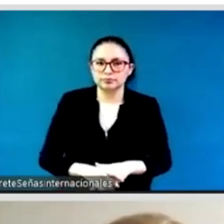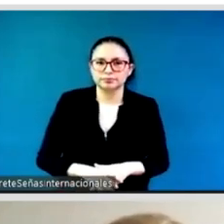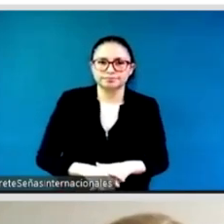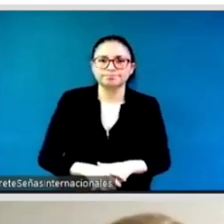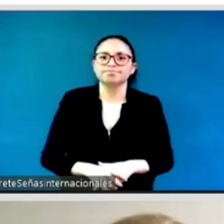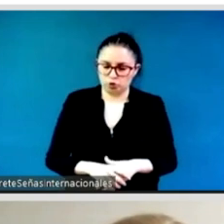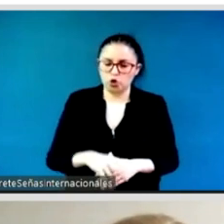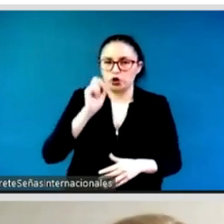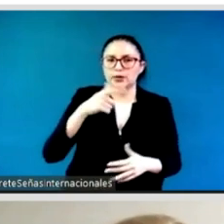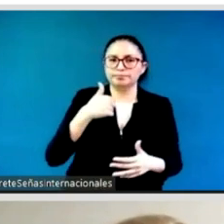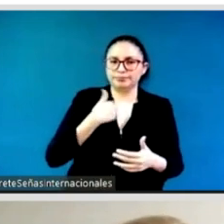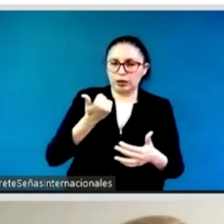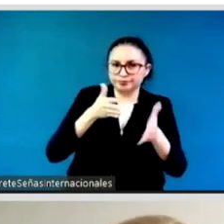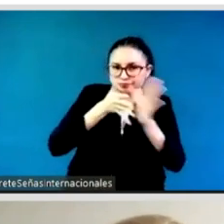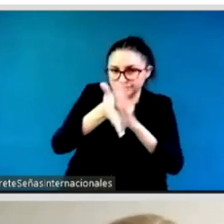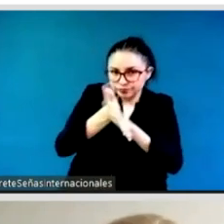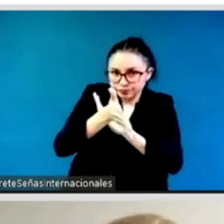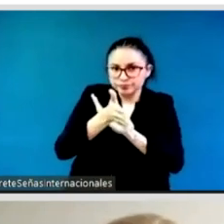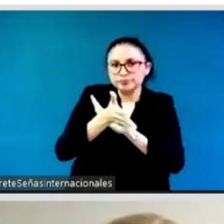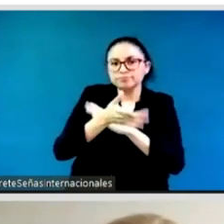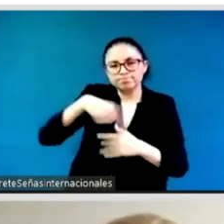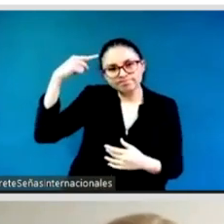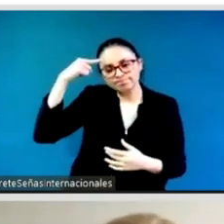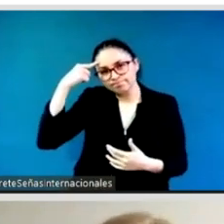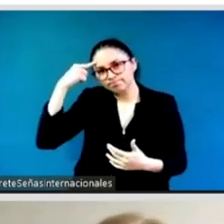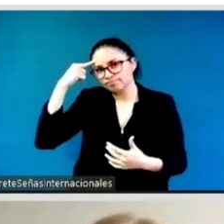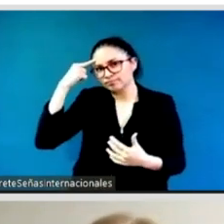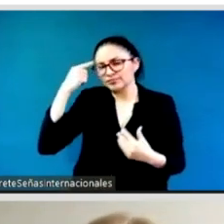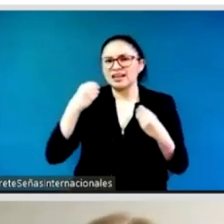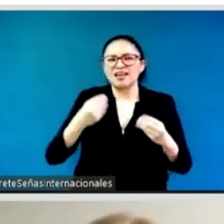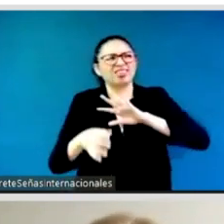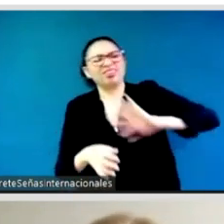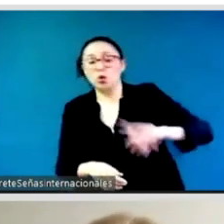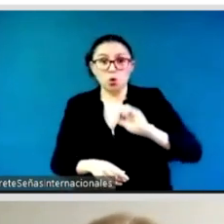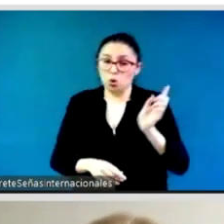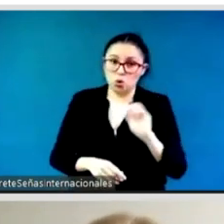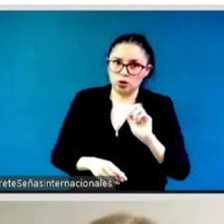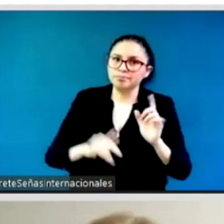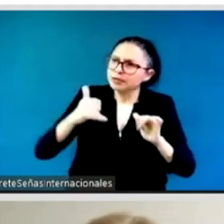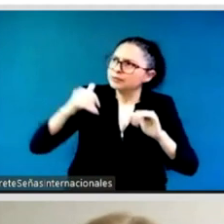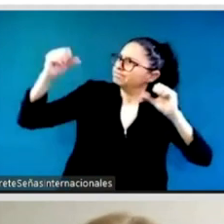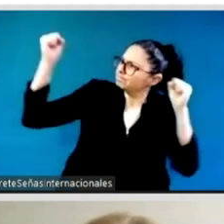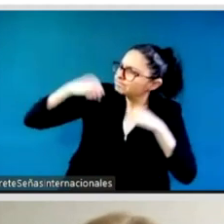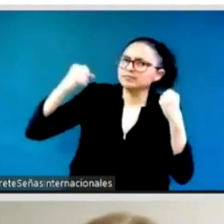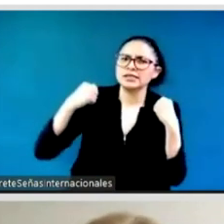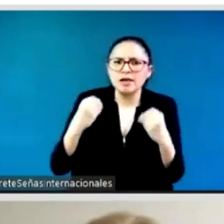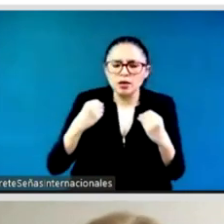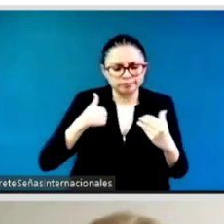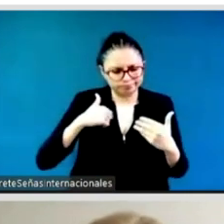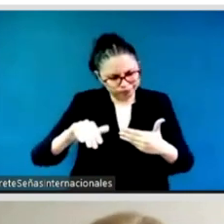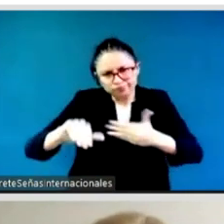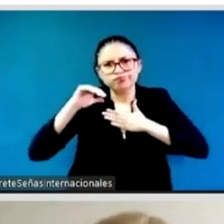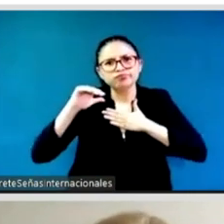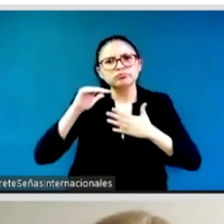uh to lead by example beyond talk we need to show uh through our actions that we are working in